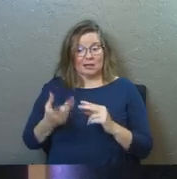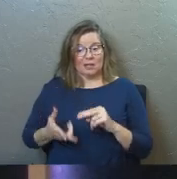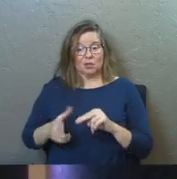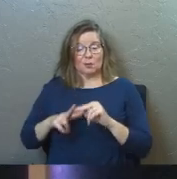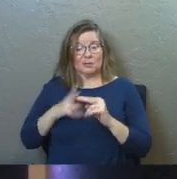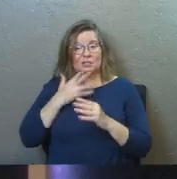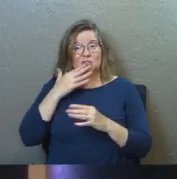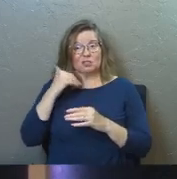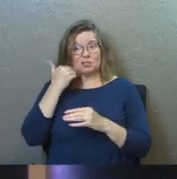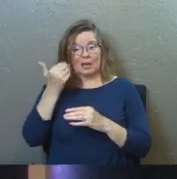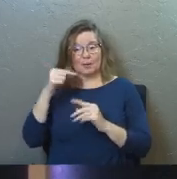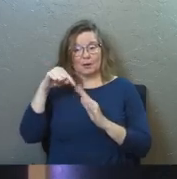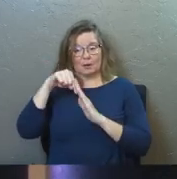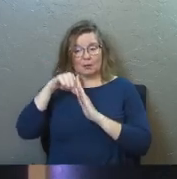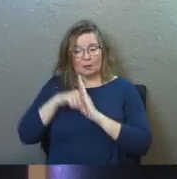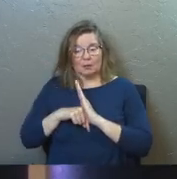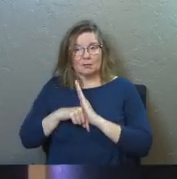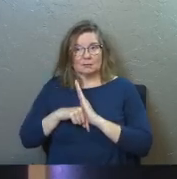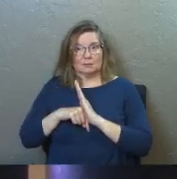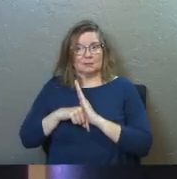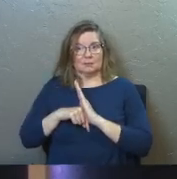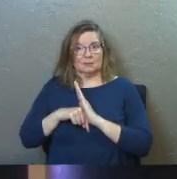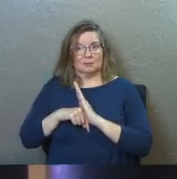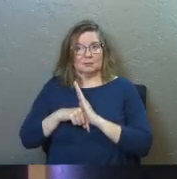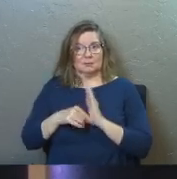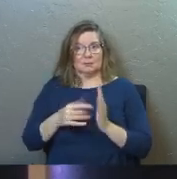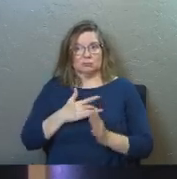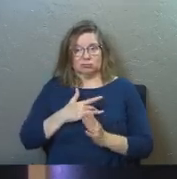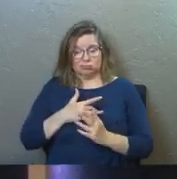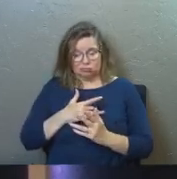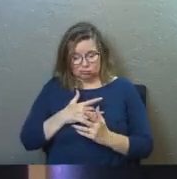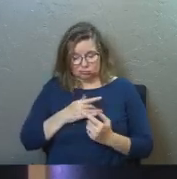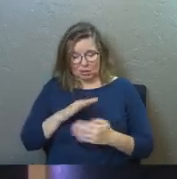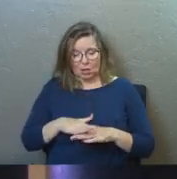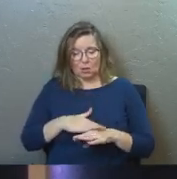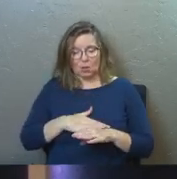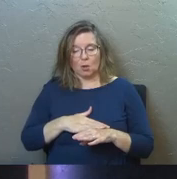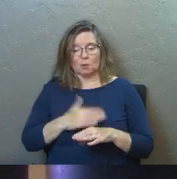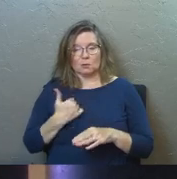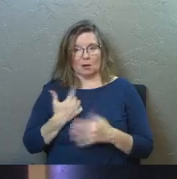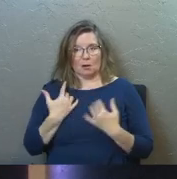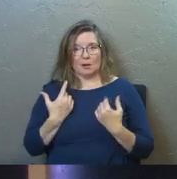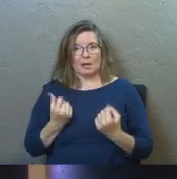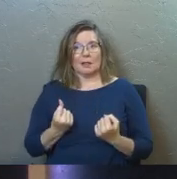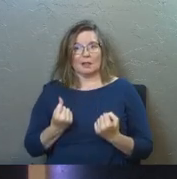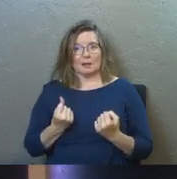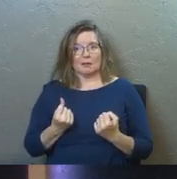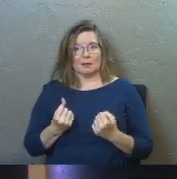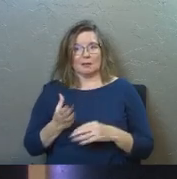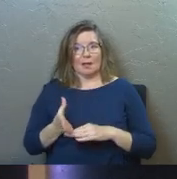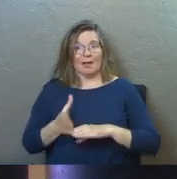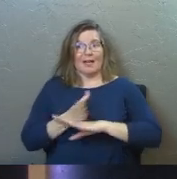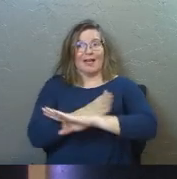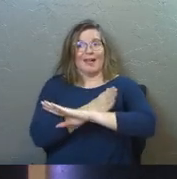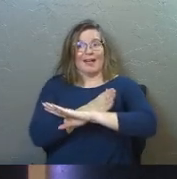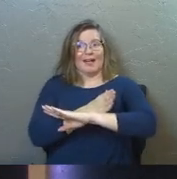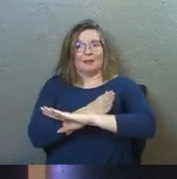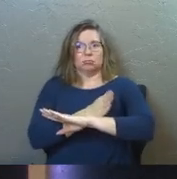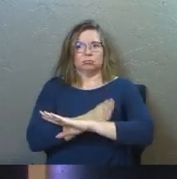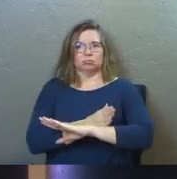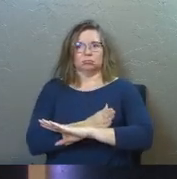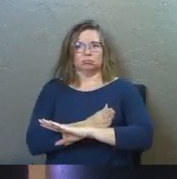increased shame hurts our healing process that Jesus has for us. You've gotten in the way of God's healing. Don't do it.